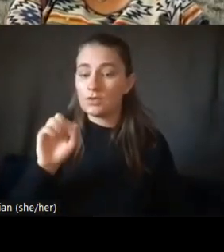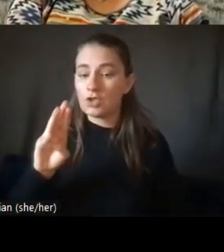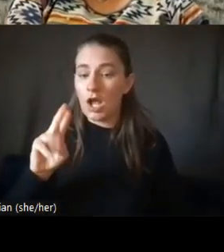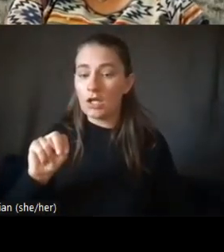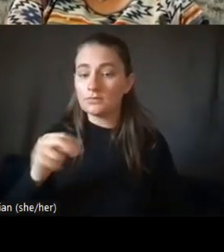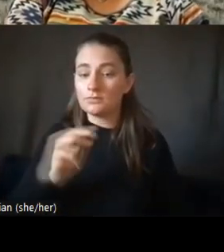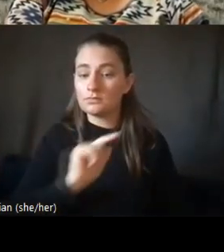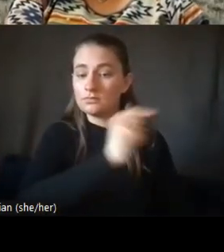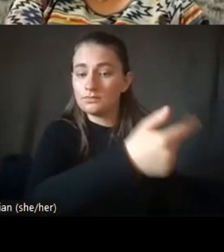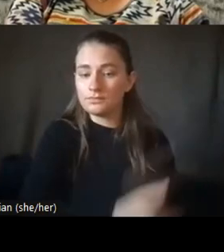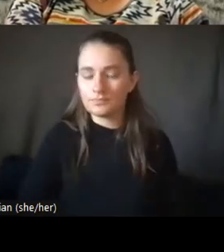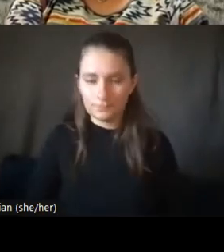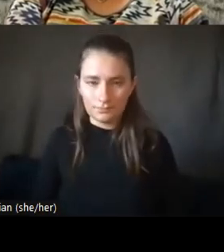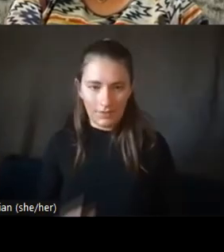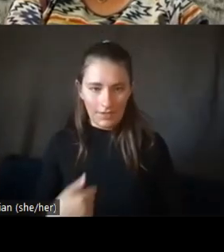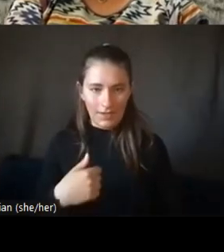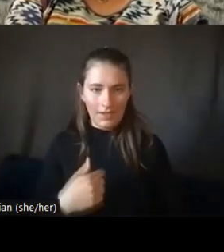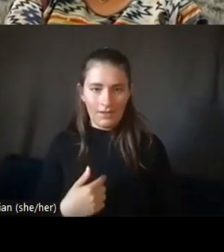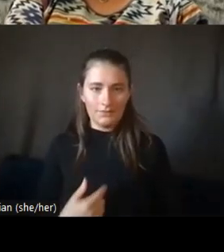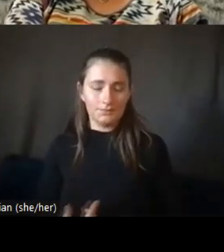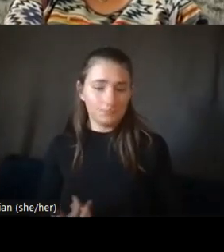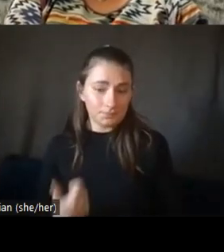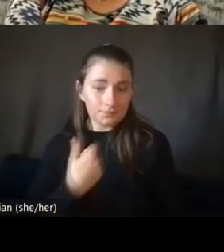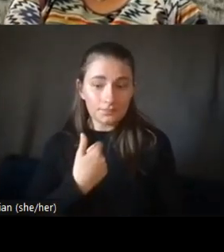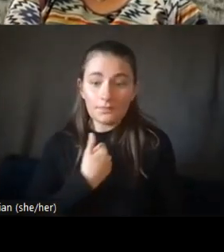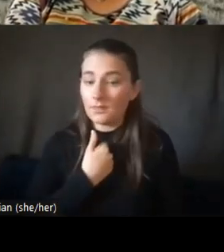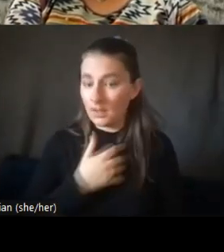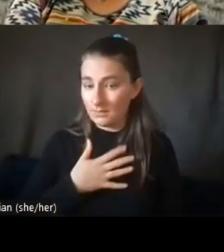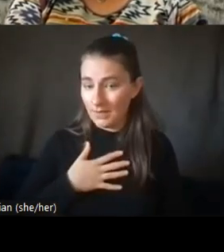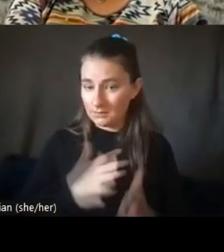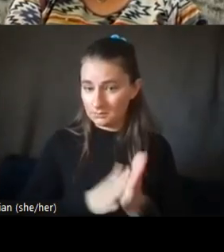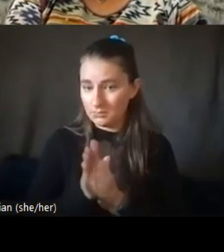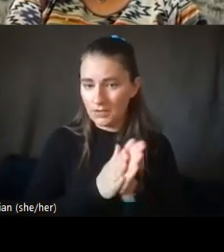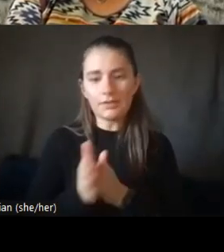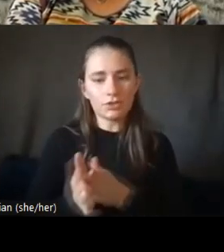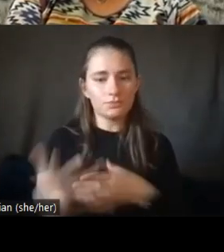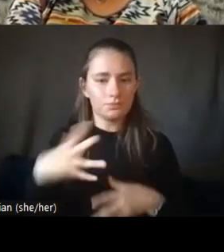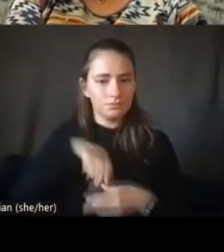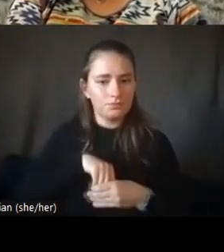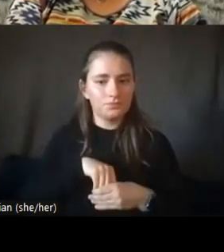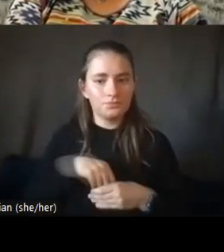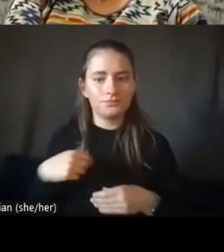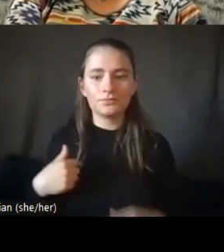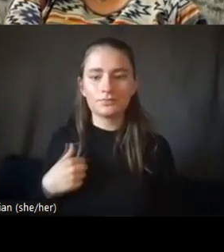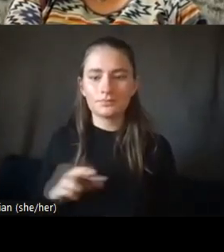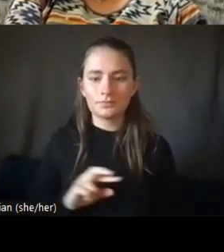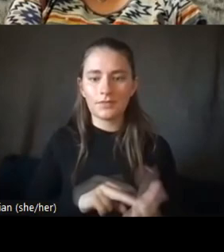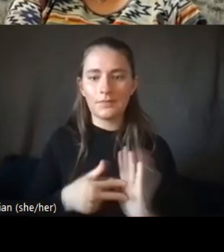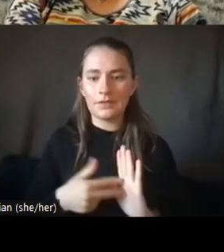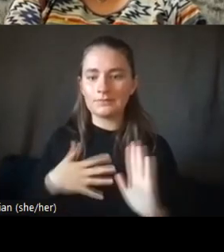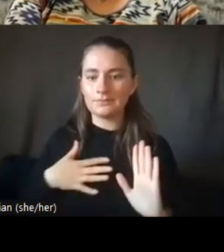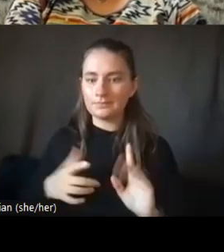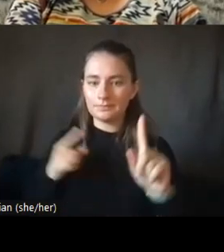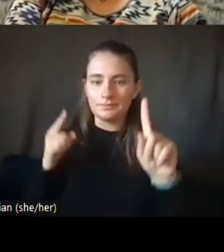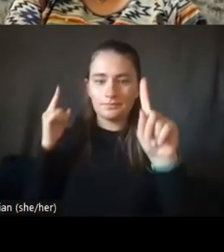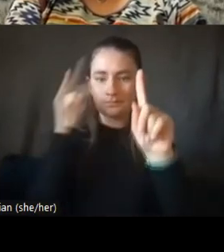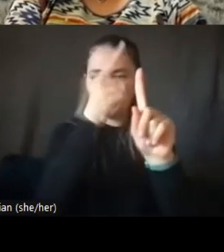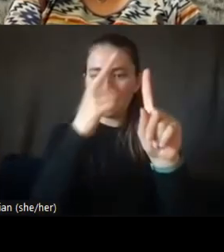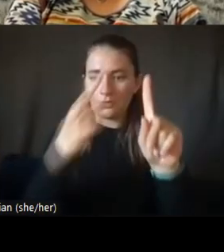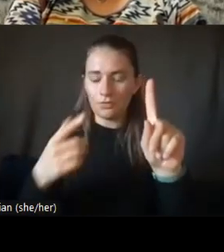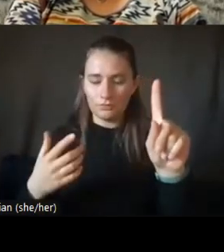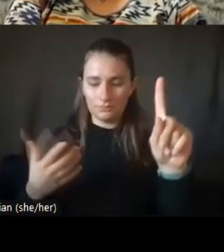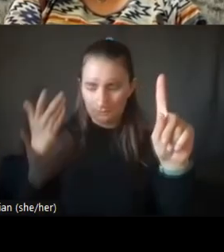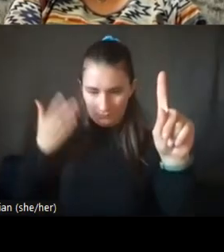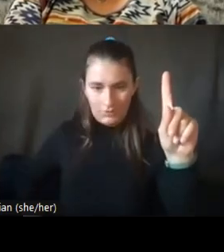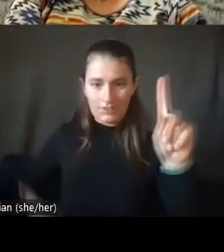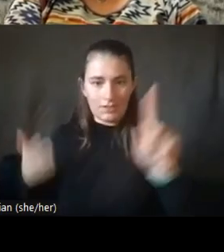Yeah, mine. I'm internally motivated. Um, and what I mean by that is, like I said, my goal is to be a better human and be